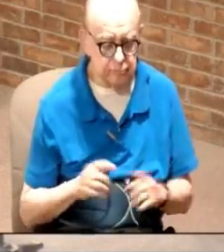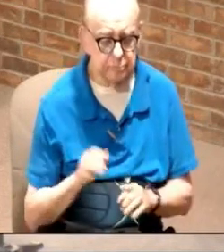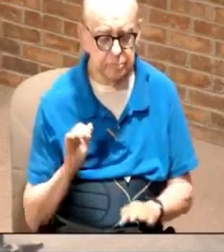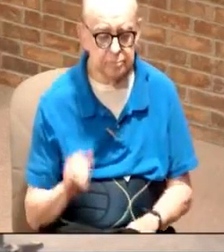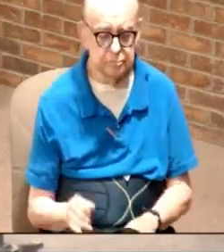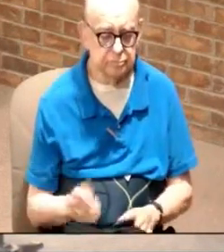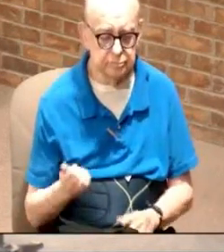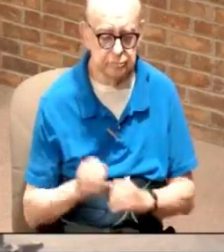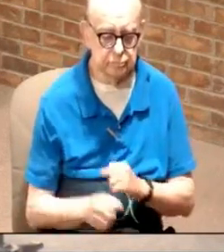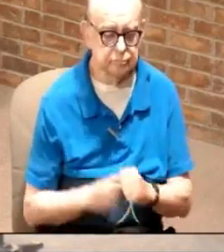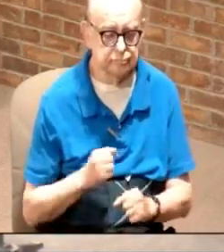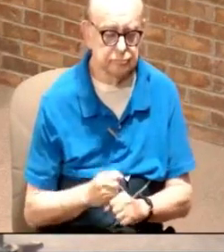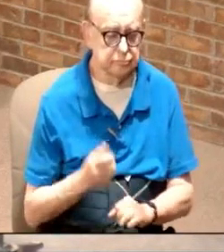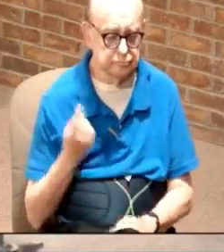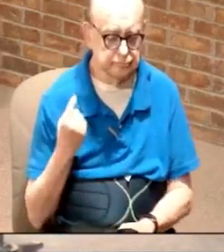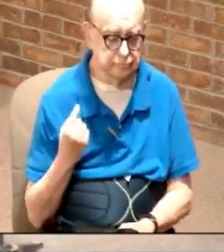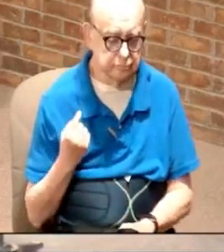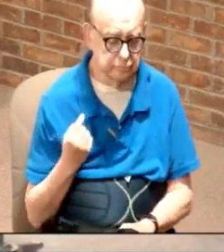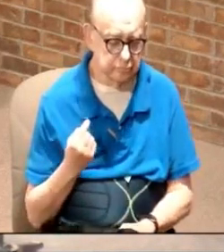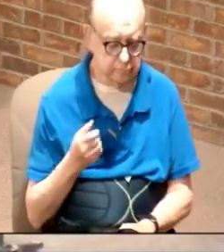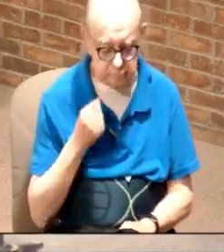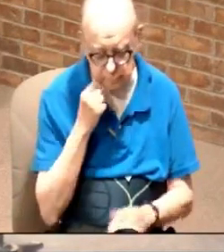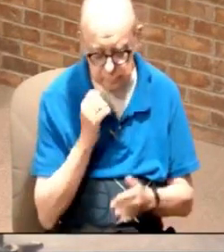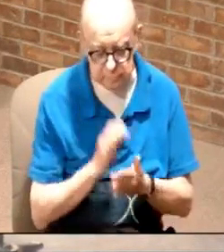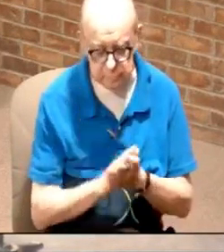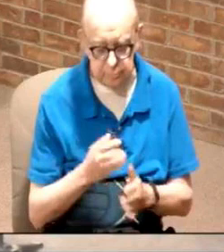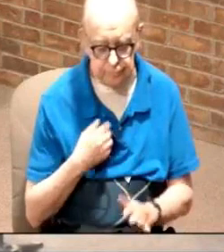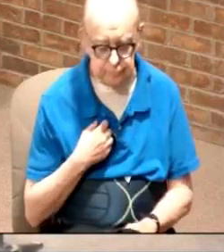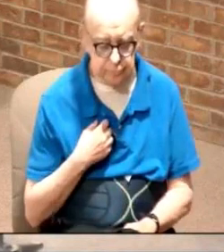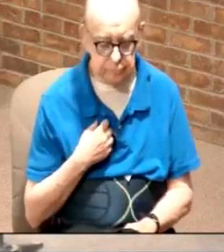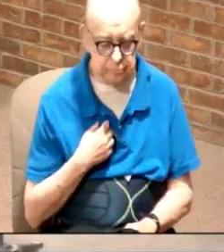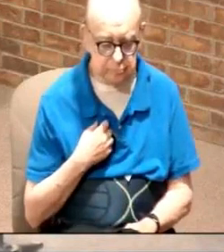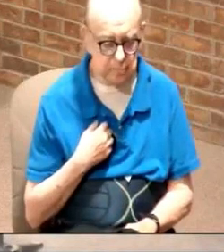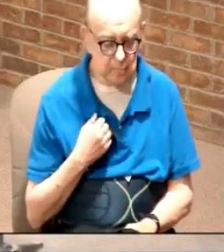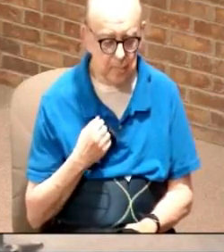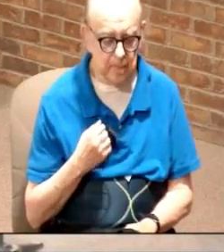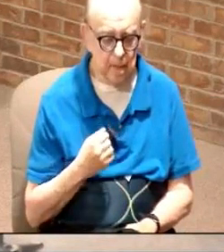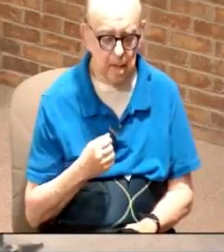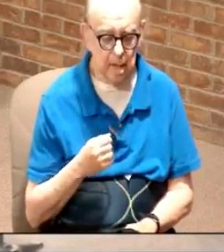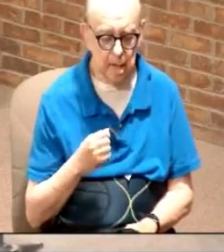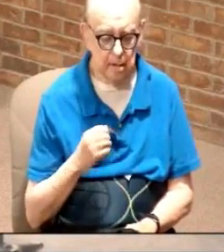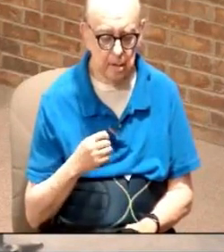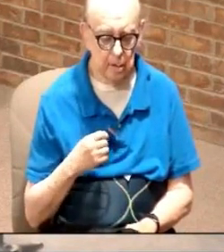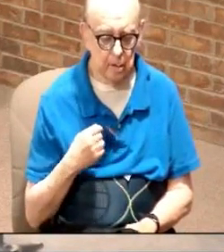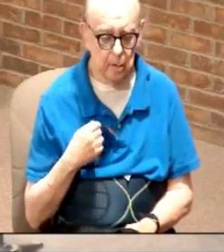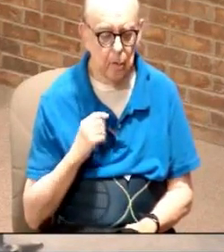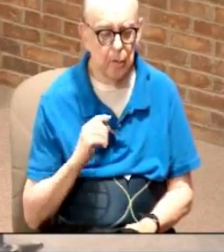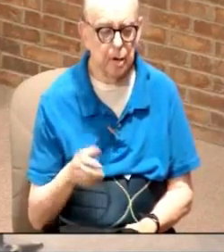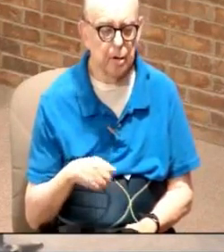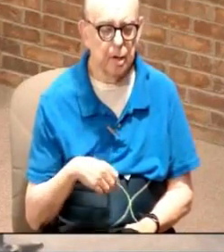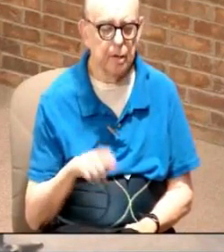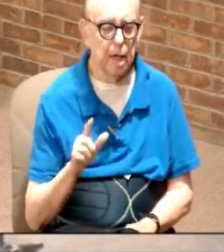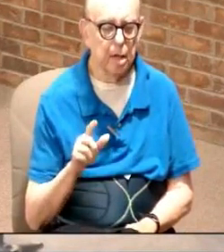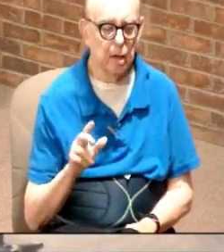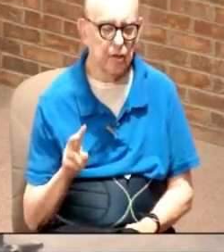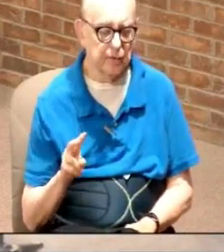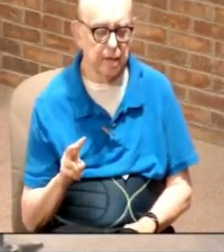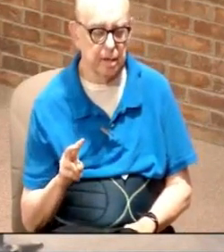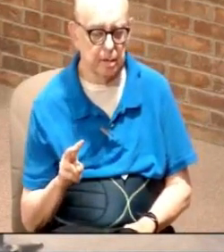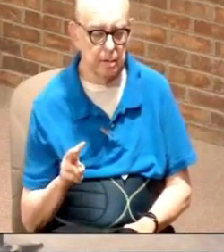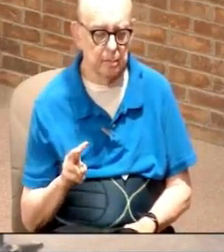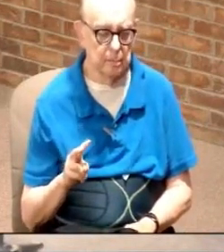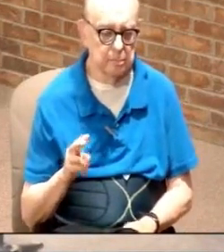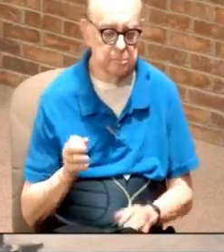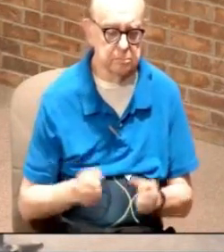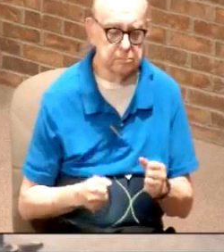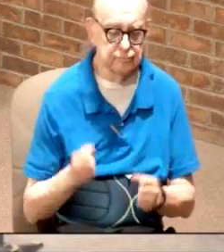a few years ago, were, Diana and I and Michael and Charlie, we were out in Las Vegas. We'd gone out there. And we were